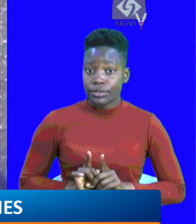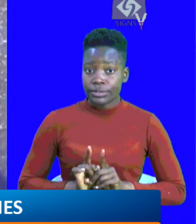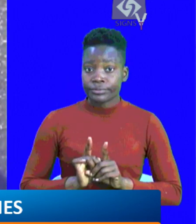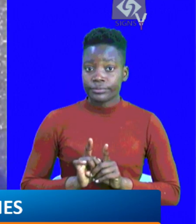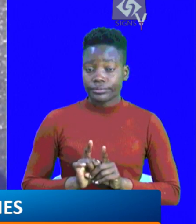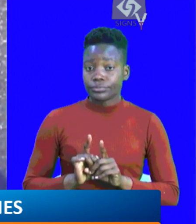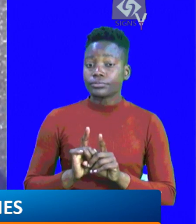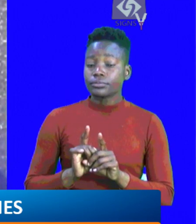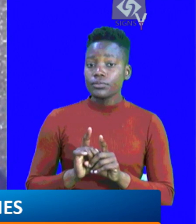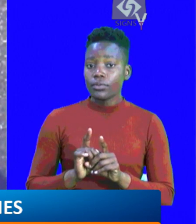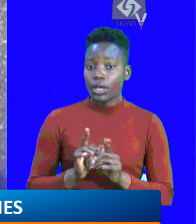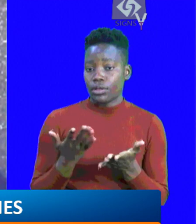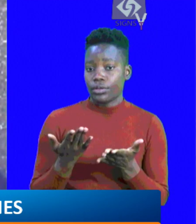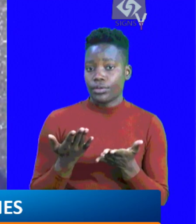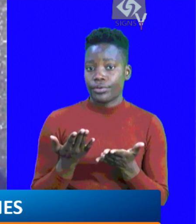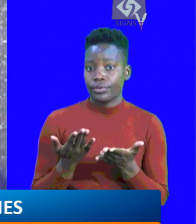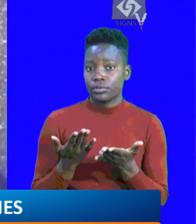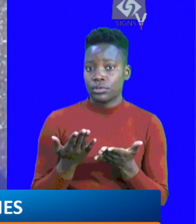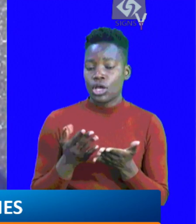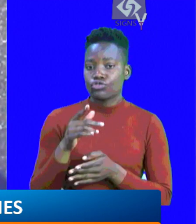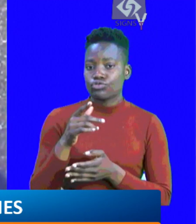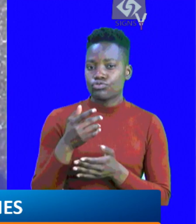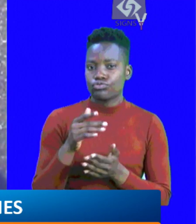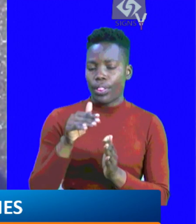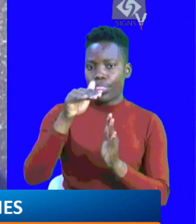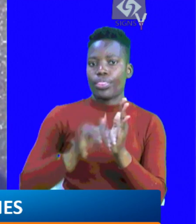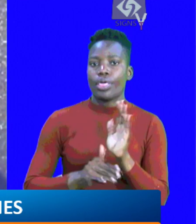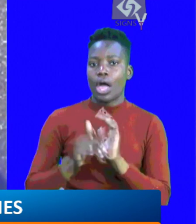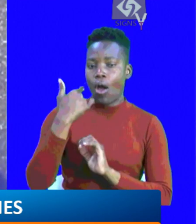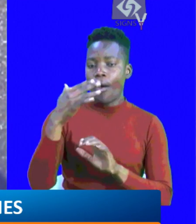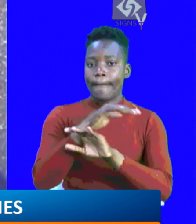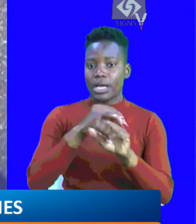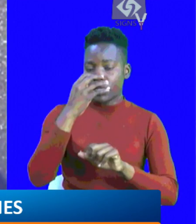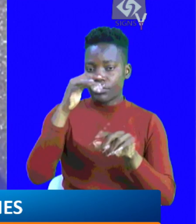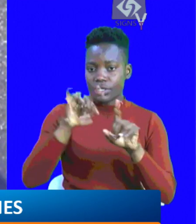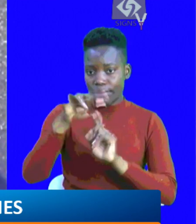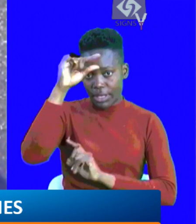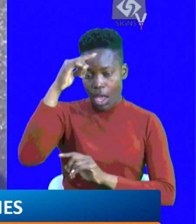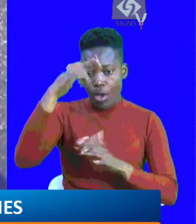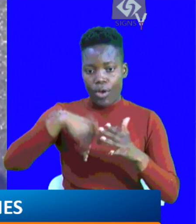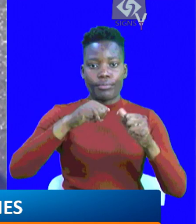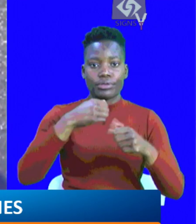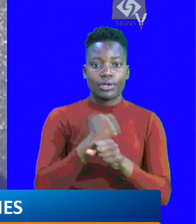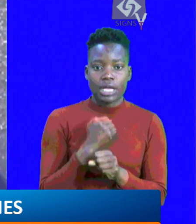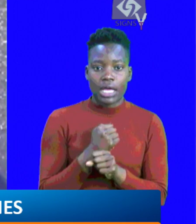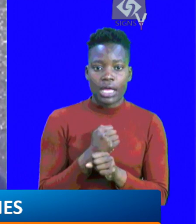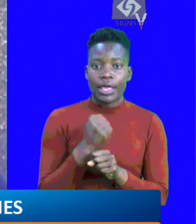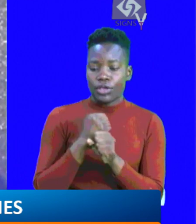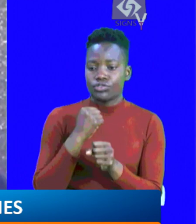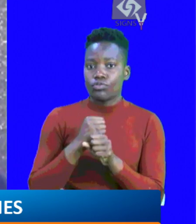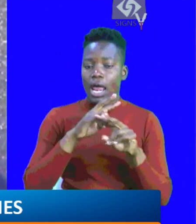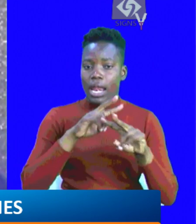and they are part of the scheme to belittle President William Ruto and the government. What they should have done